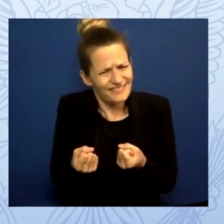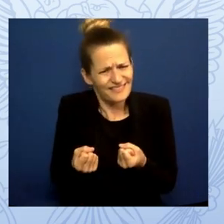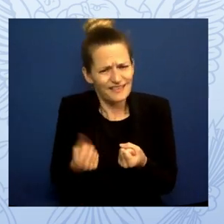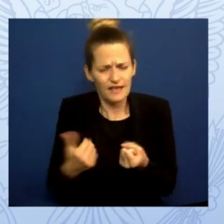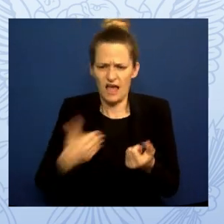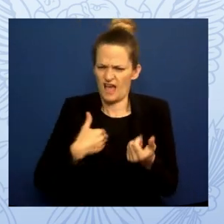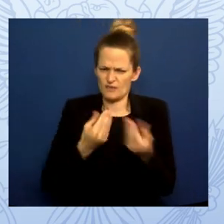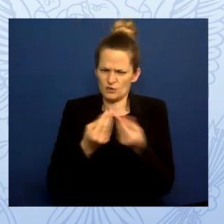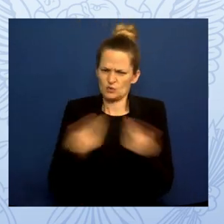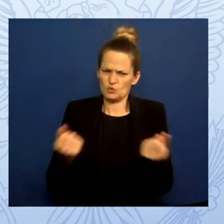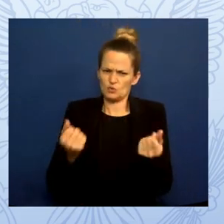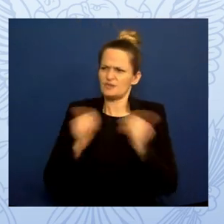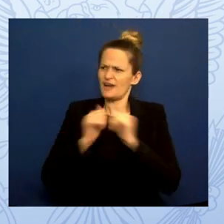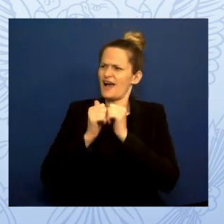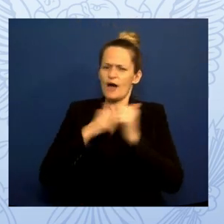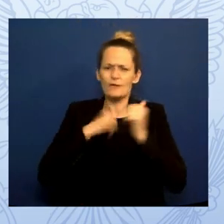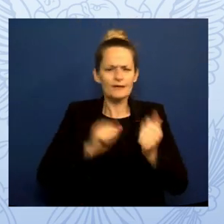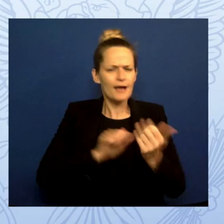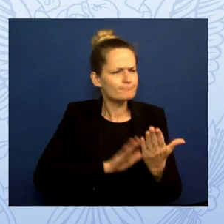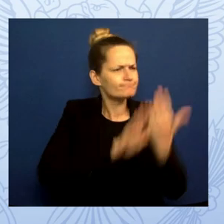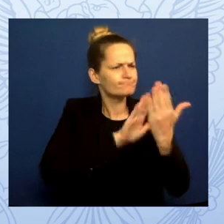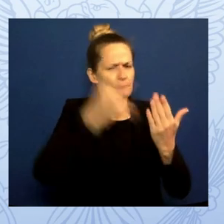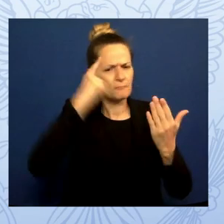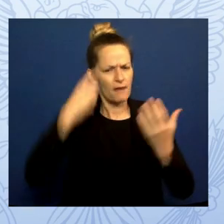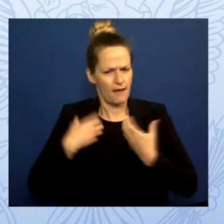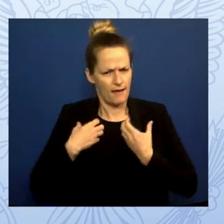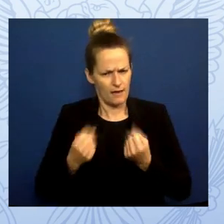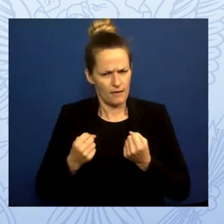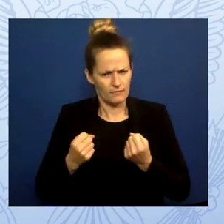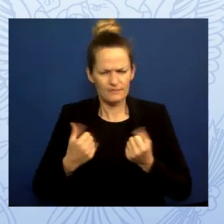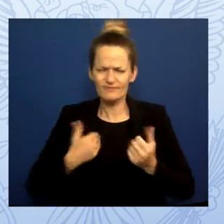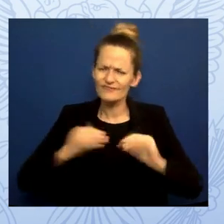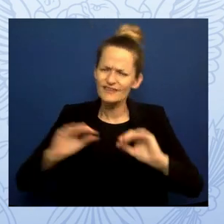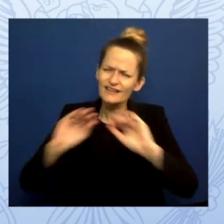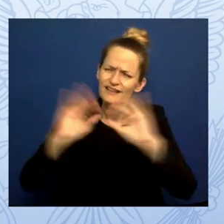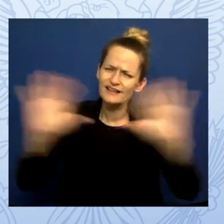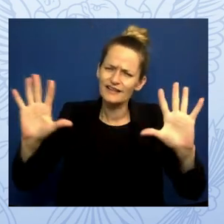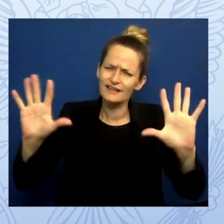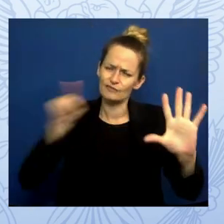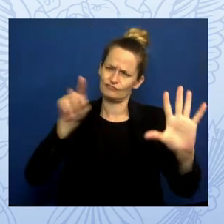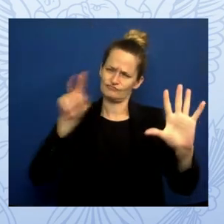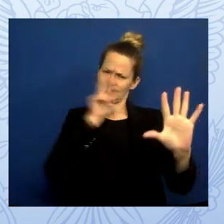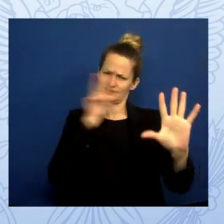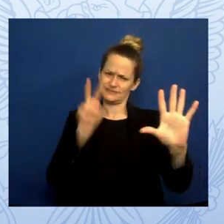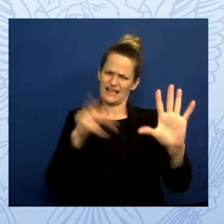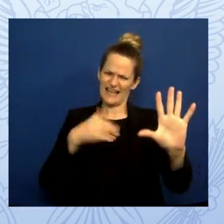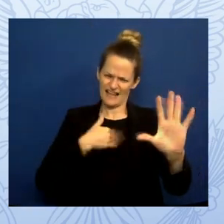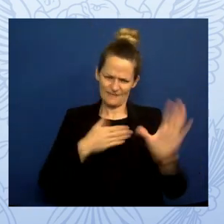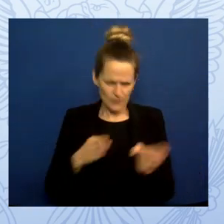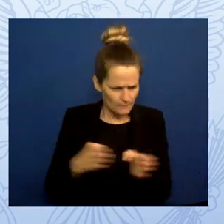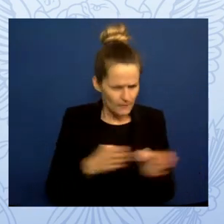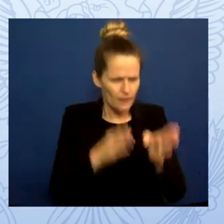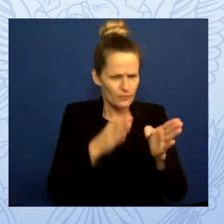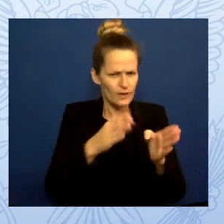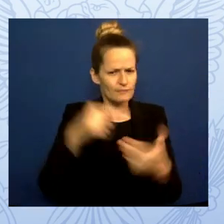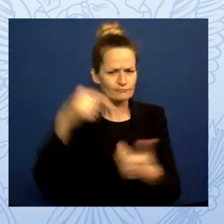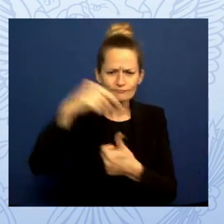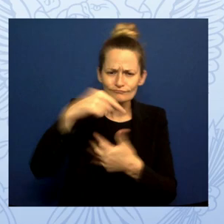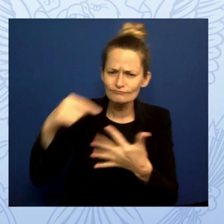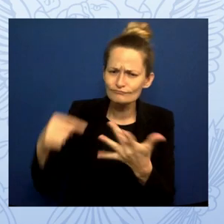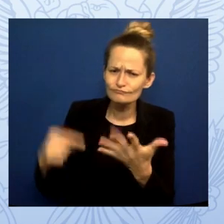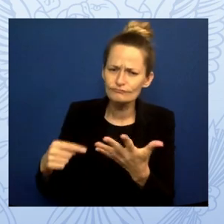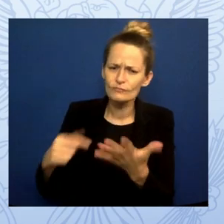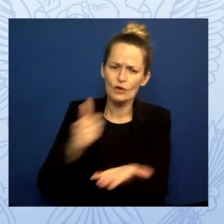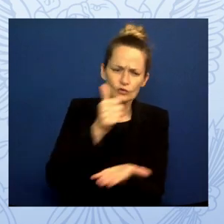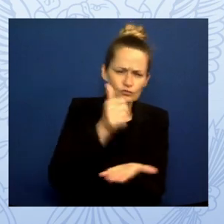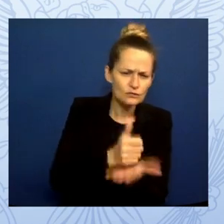clear-cut. The journey to treatment is rarely a straight line, and it can be hard to find the